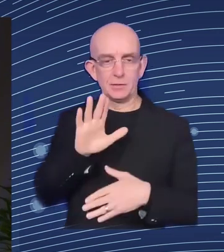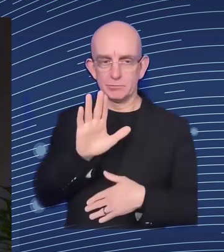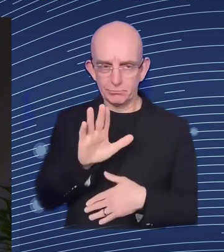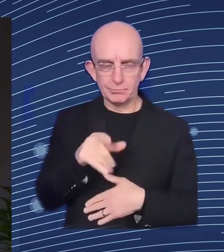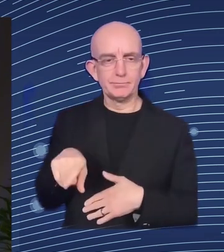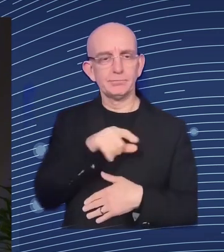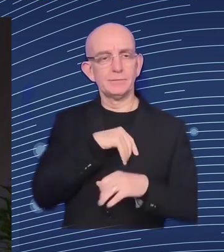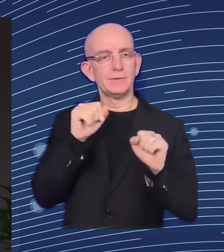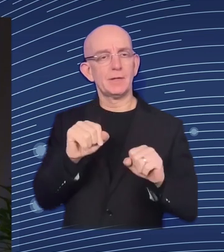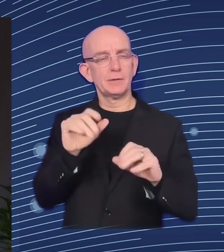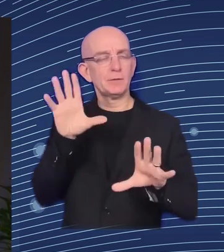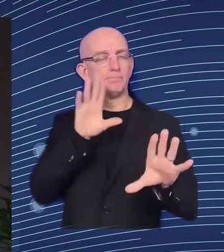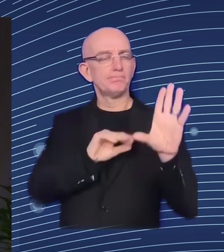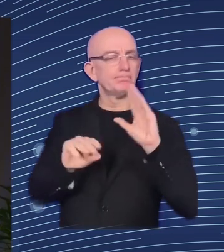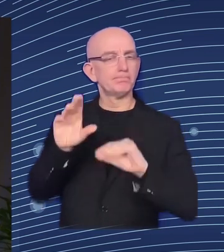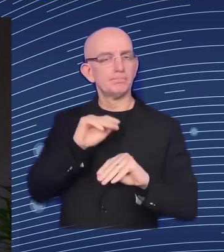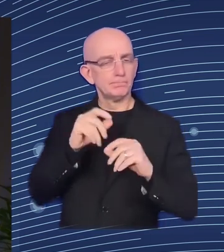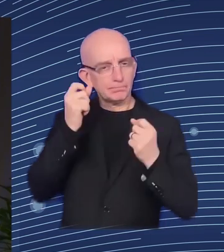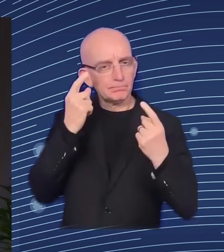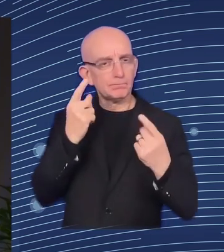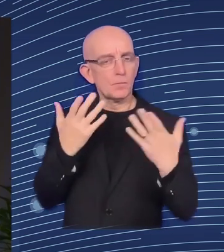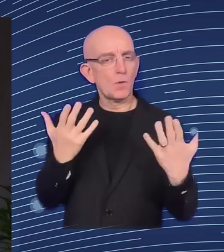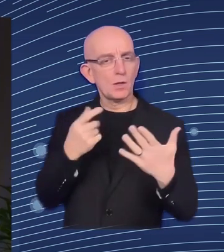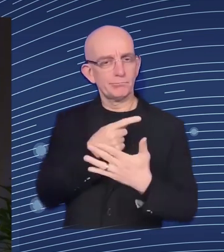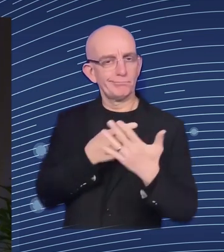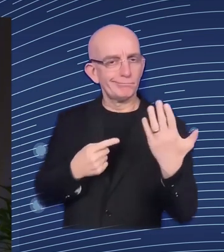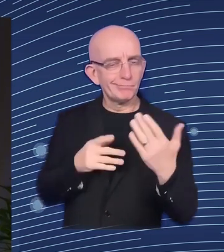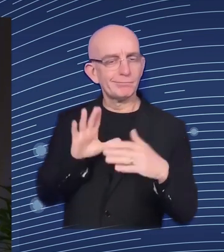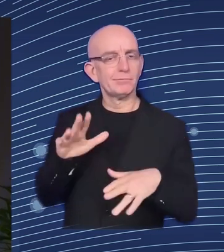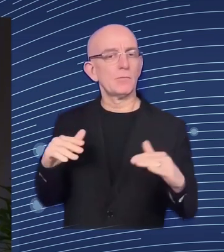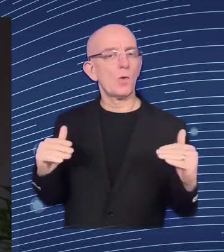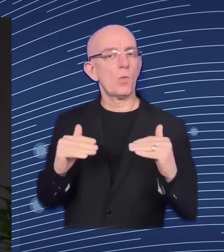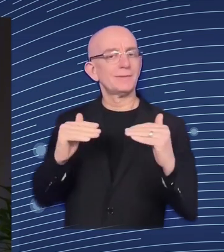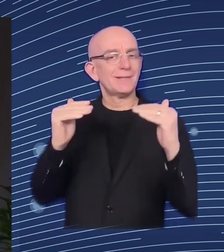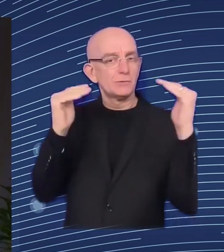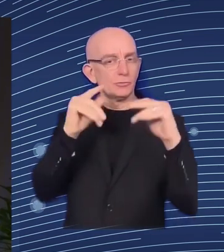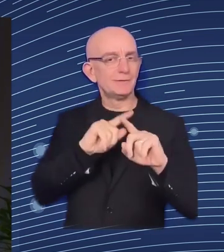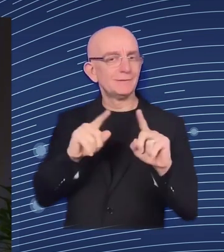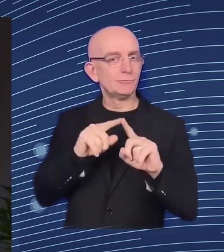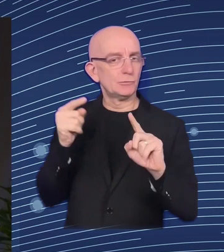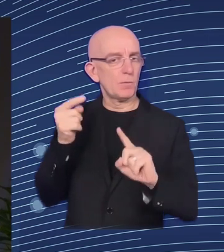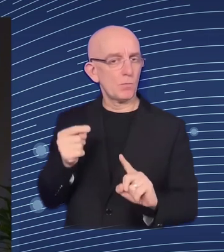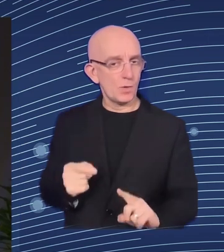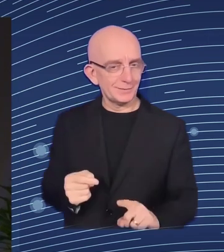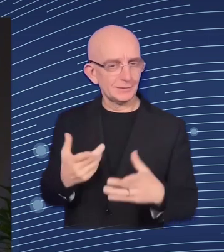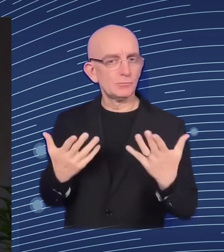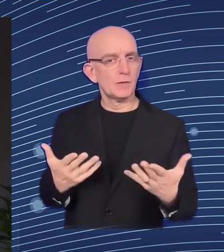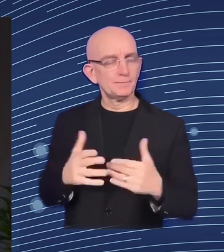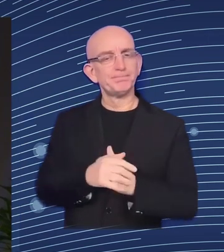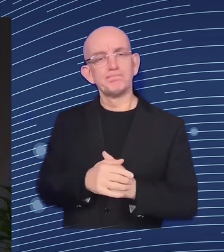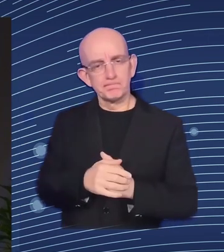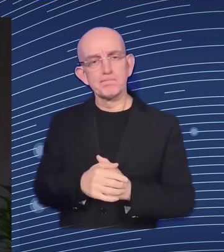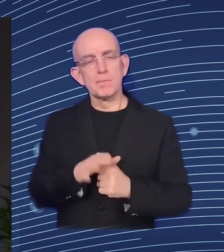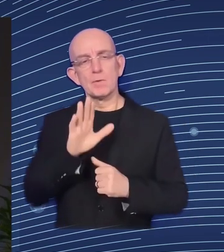our speakers to be aware of their time limit so that we stick to our allocated